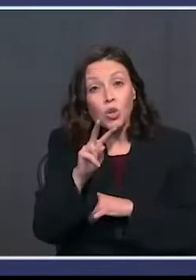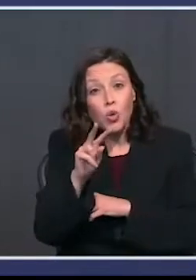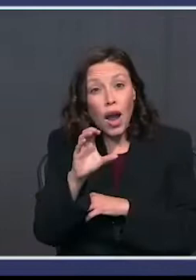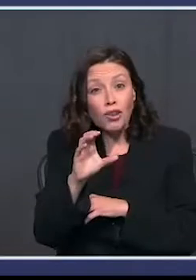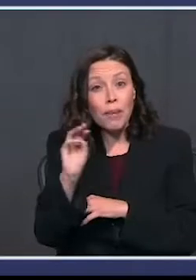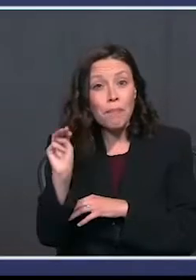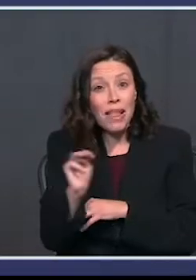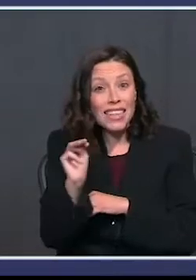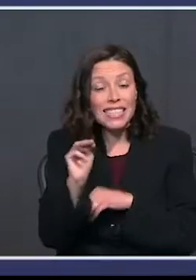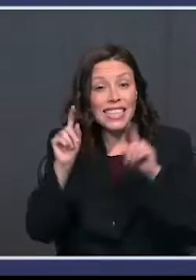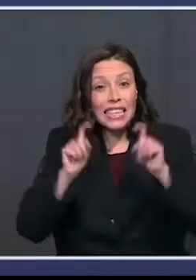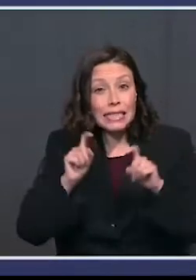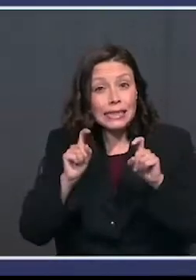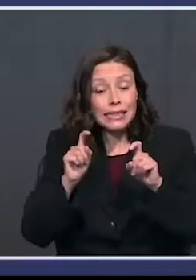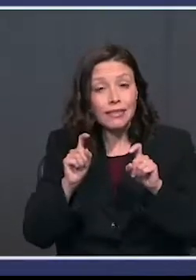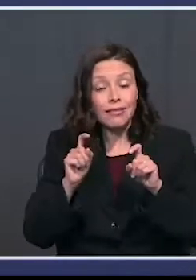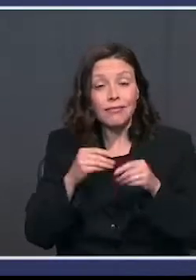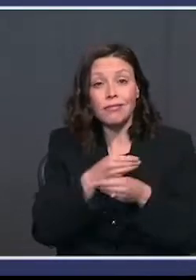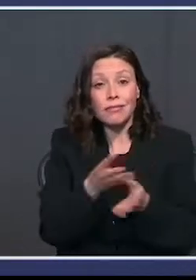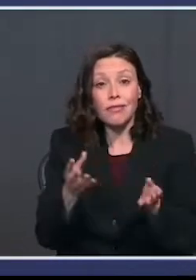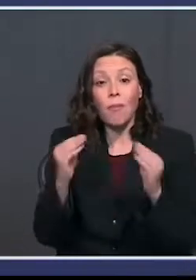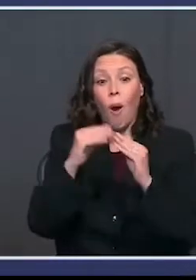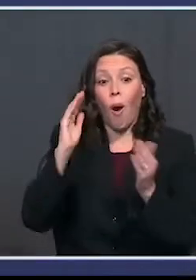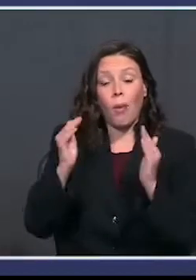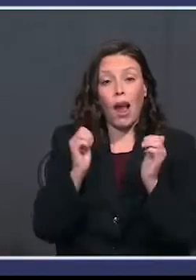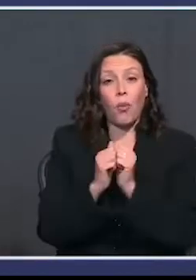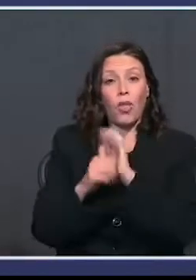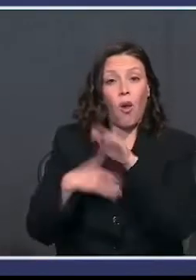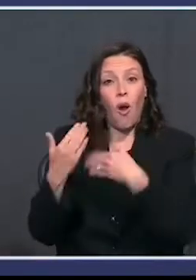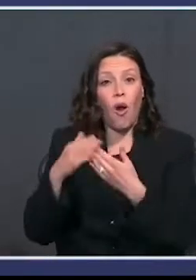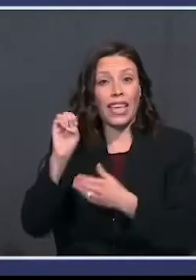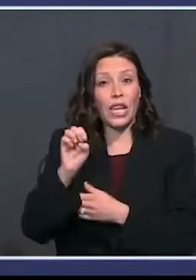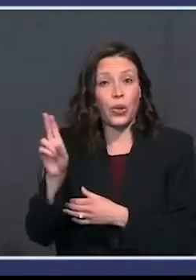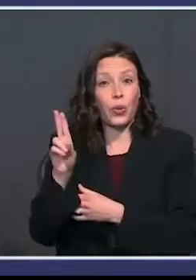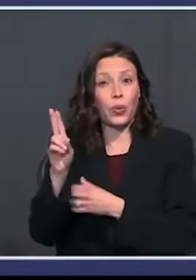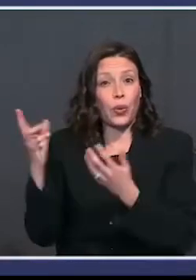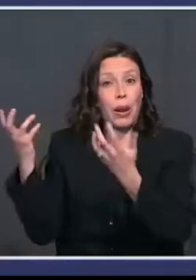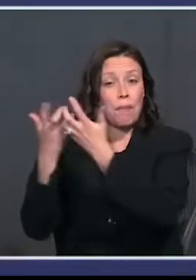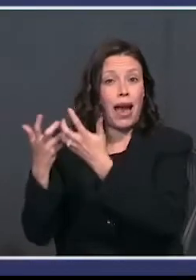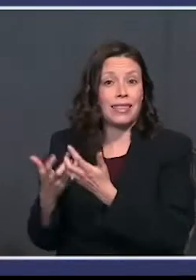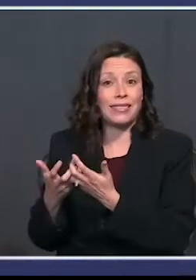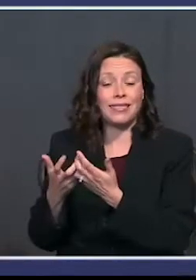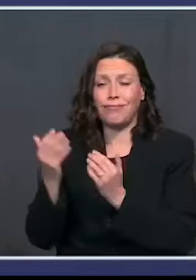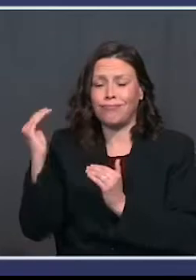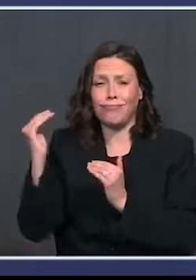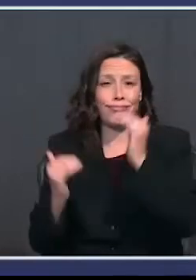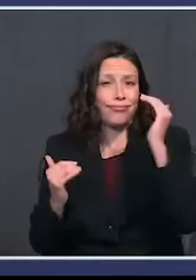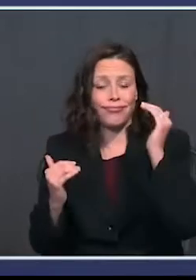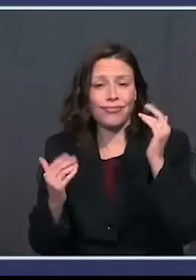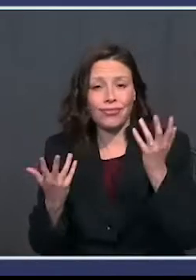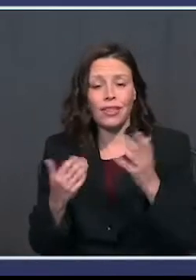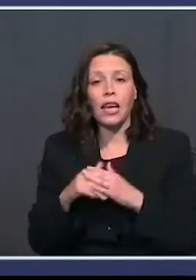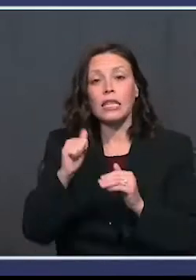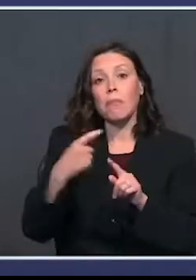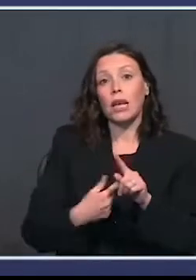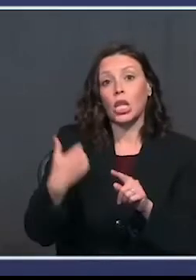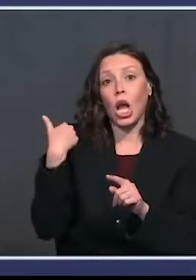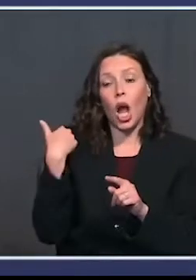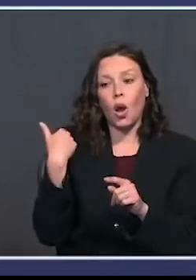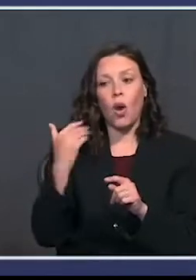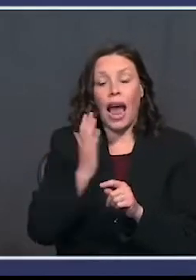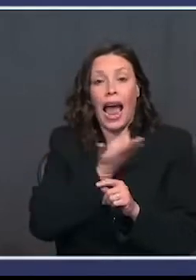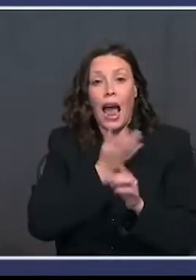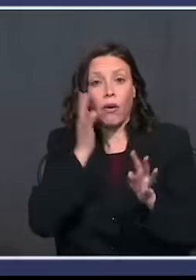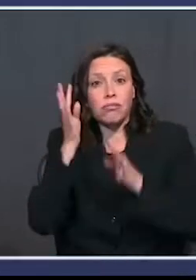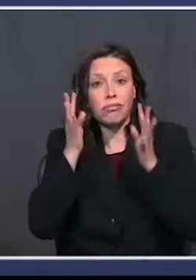million tests, more than all of the European Union combined. It's not even close. Just 10 months ago, none of these